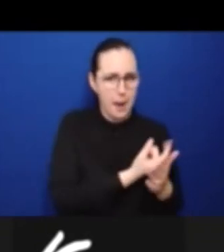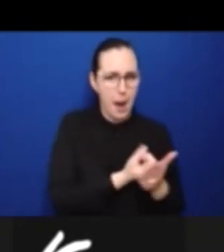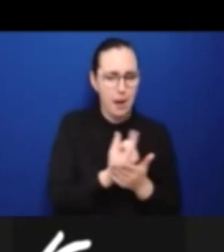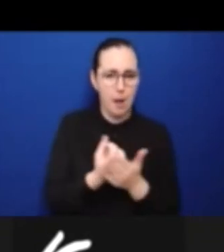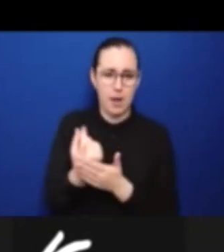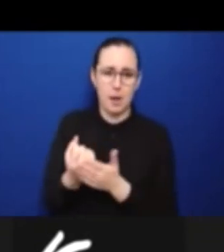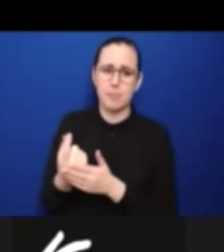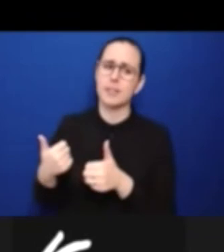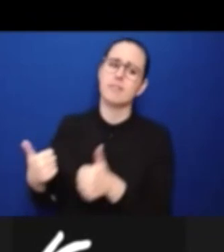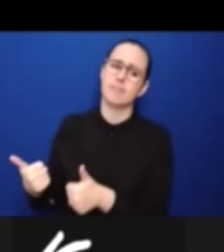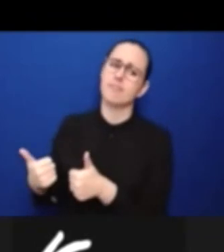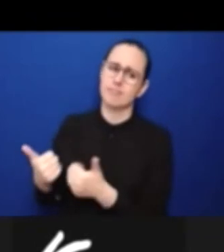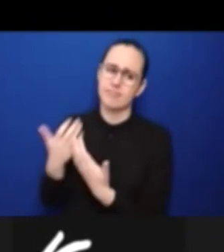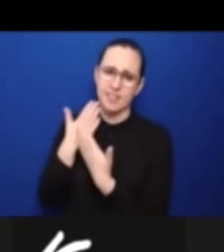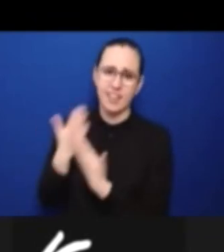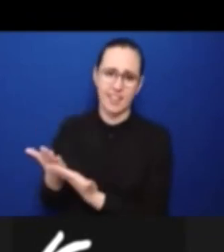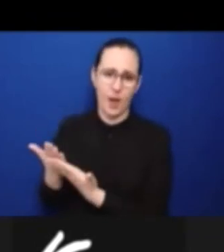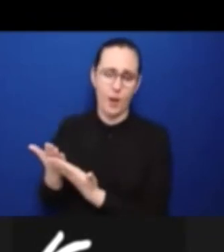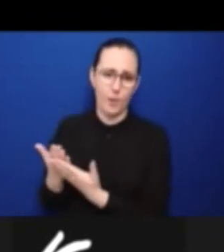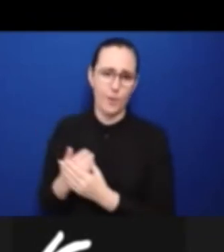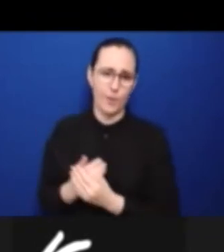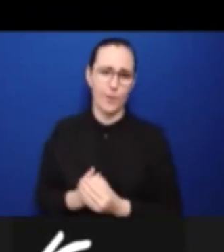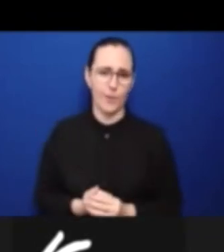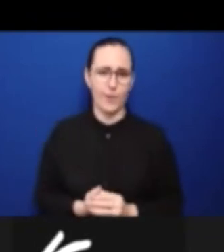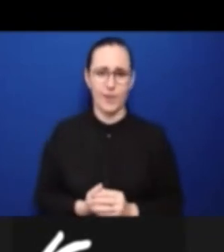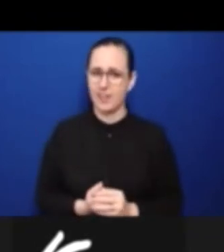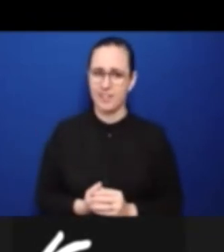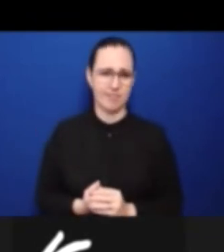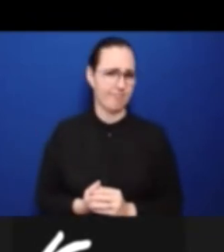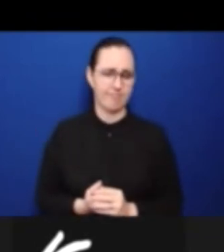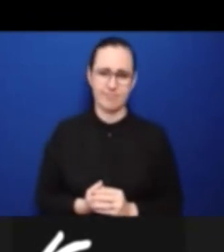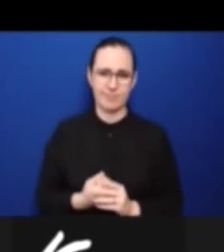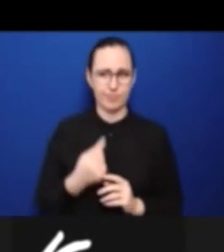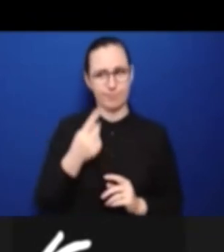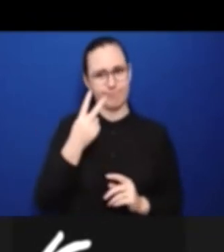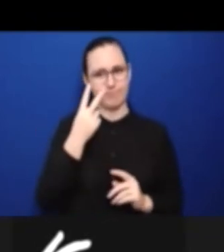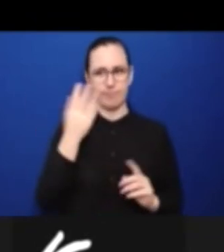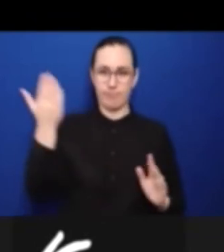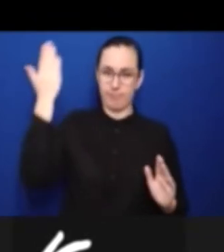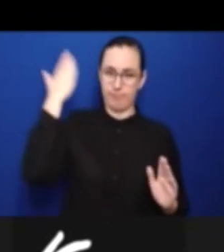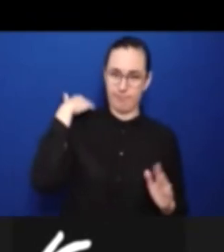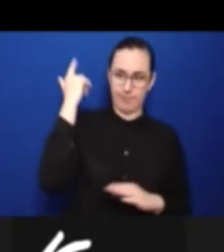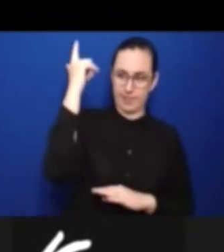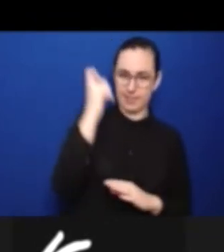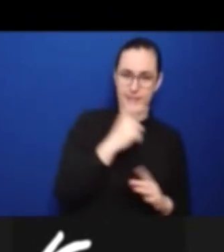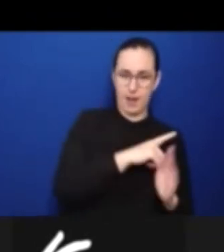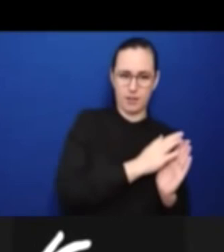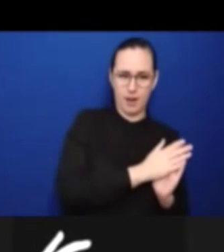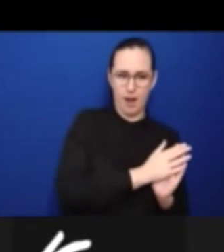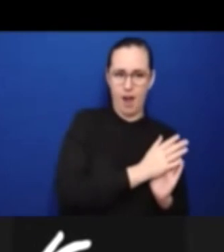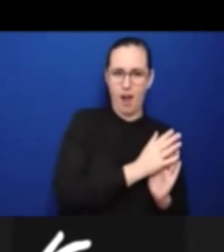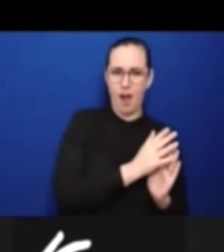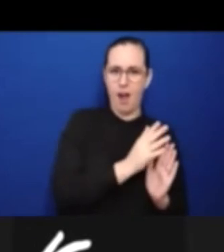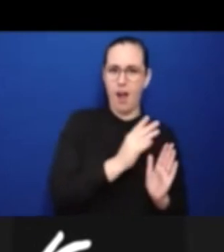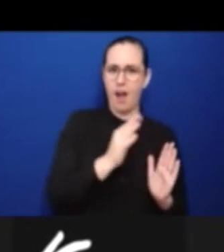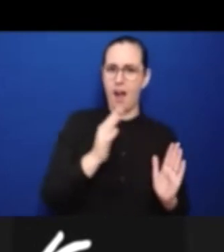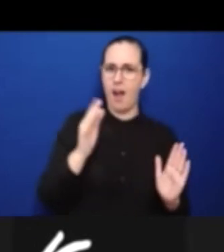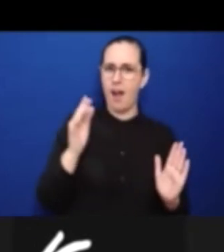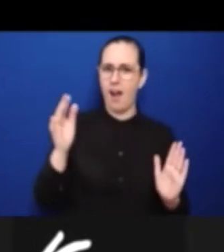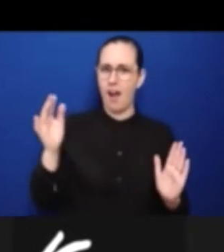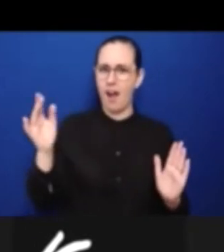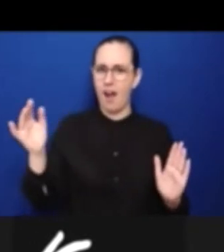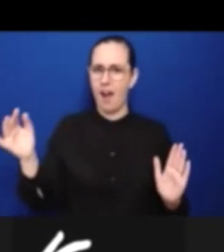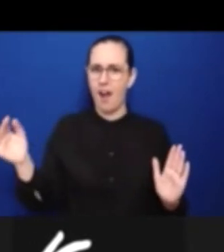I think it's a wonderful process to follow and it's good to know how hard it was to accomplish each one of